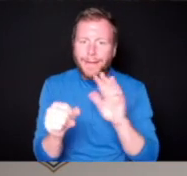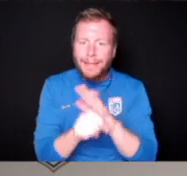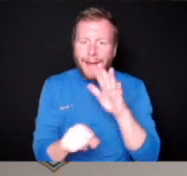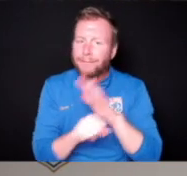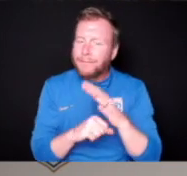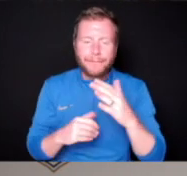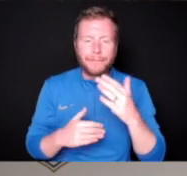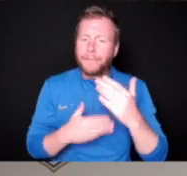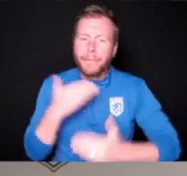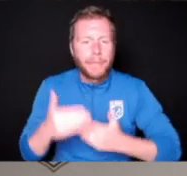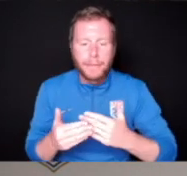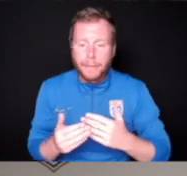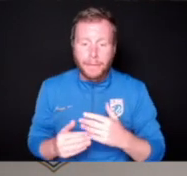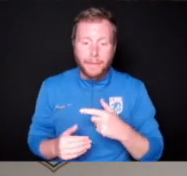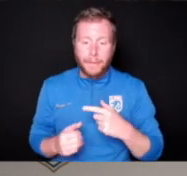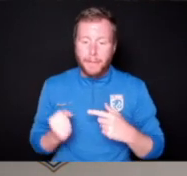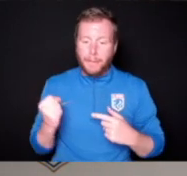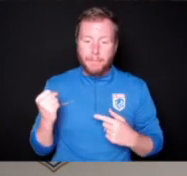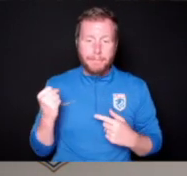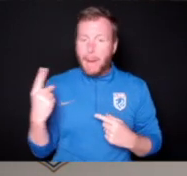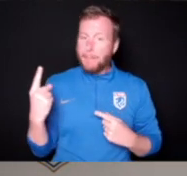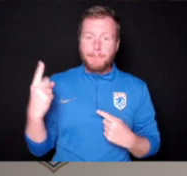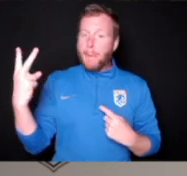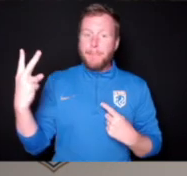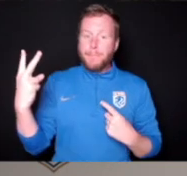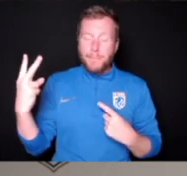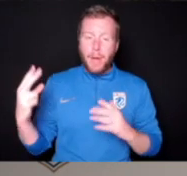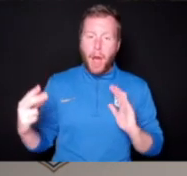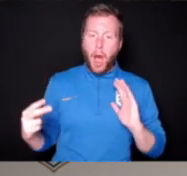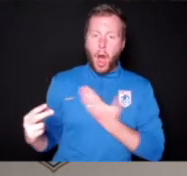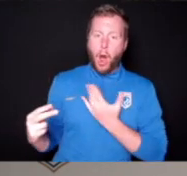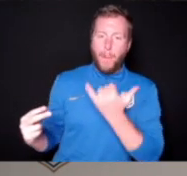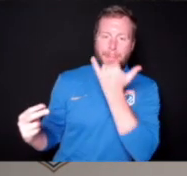Obviously, two goals of theirs come from mistakes from us.